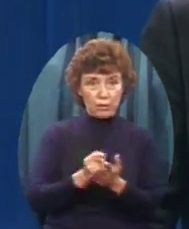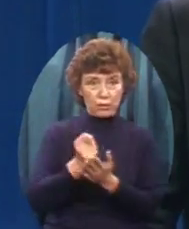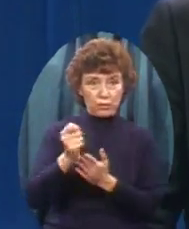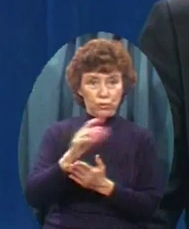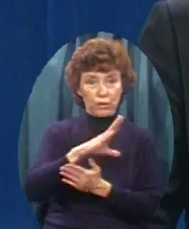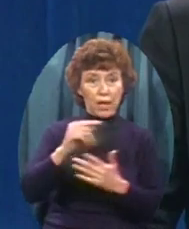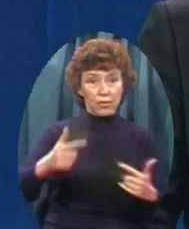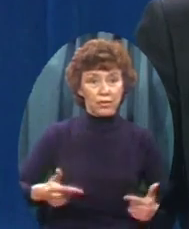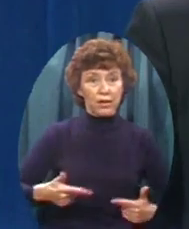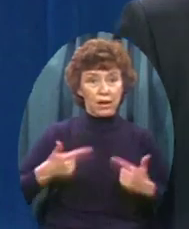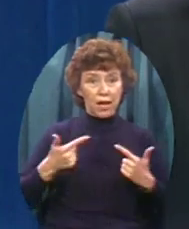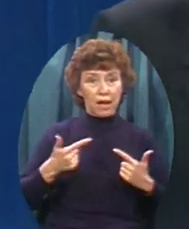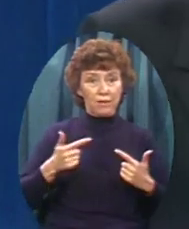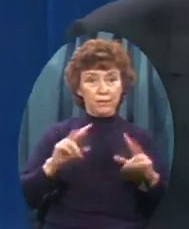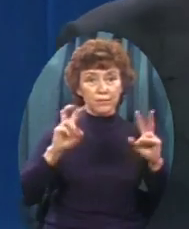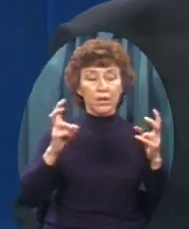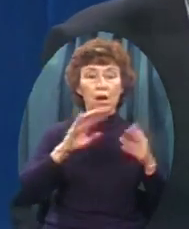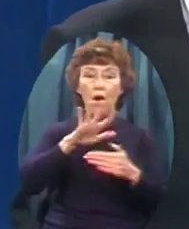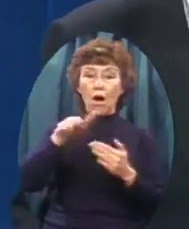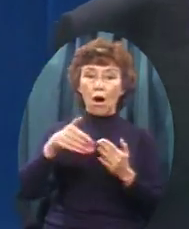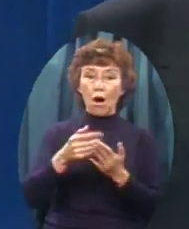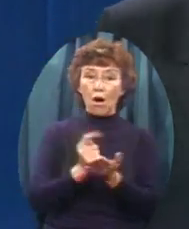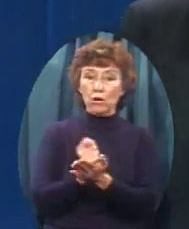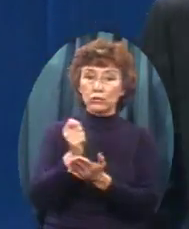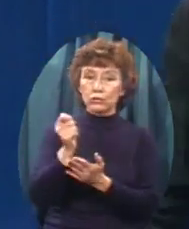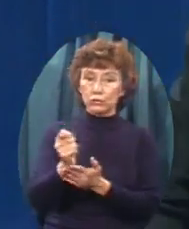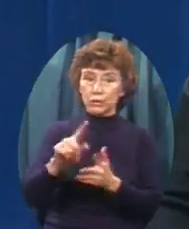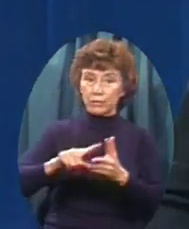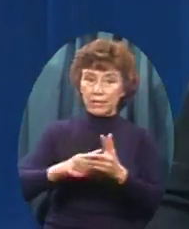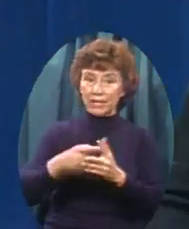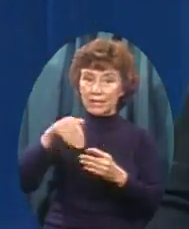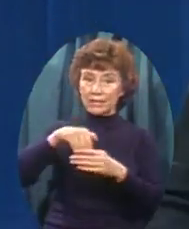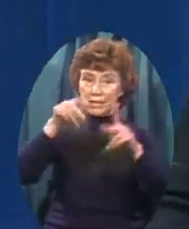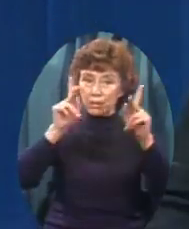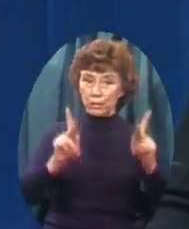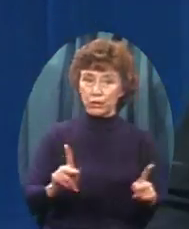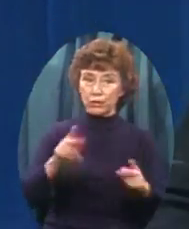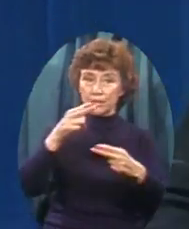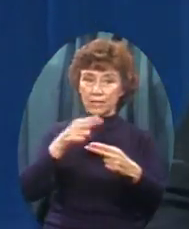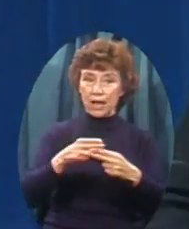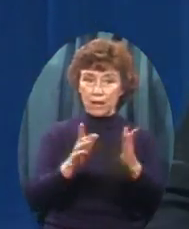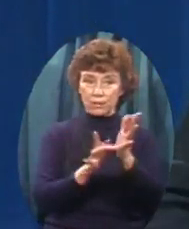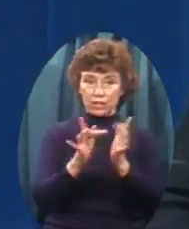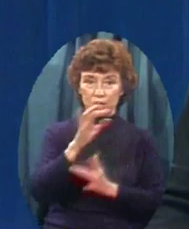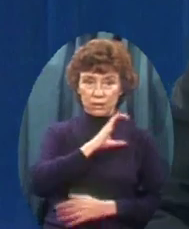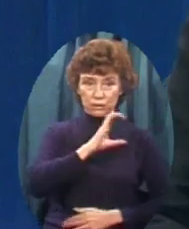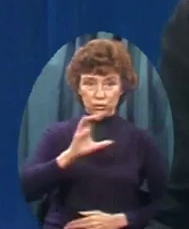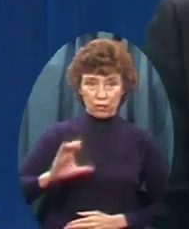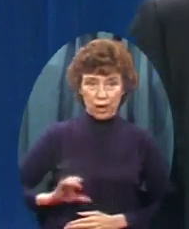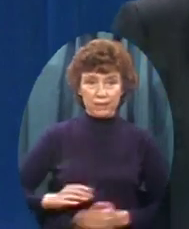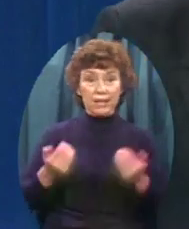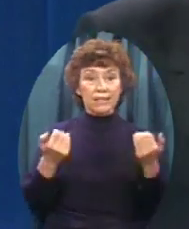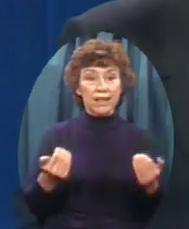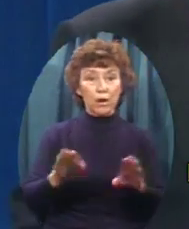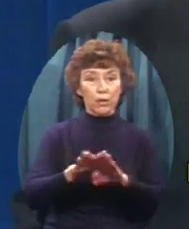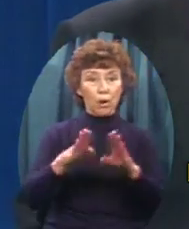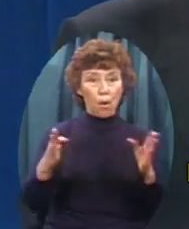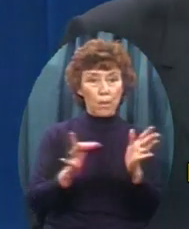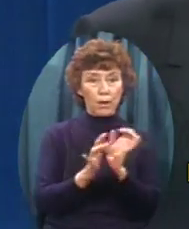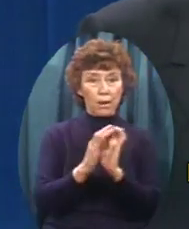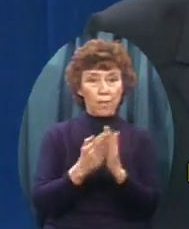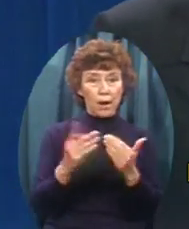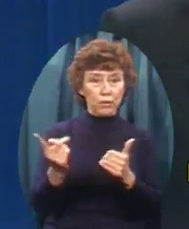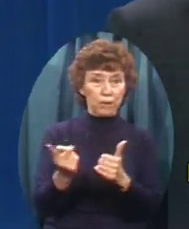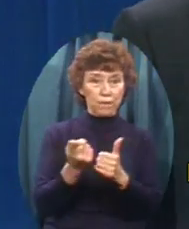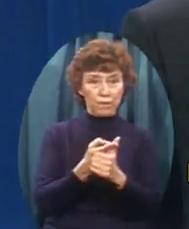All truth Originates In a person Whose name Is Jesus Christ Now let's open Our Bibles To the first